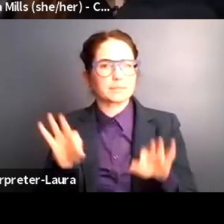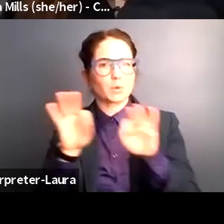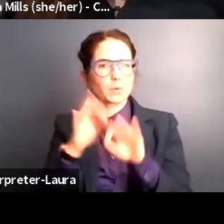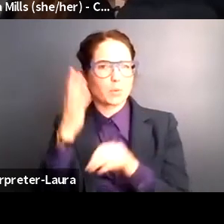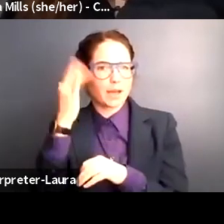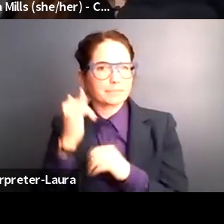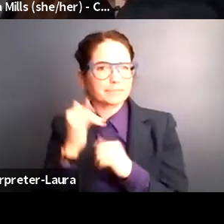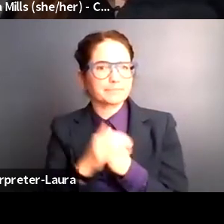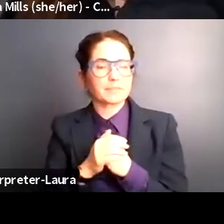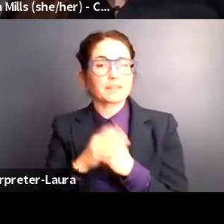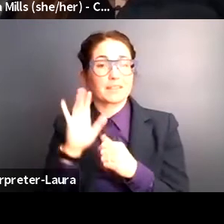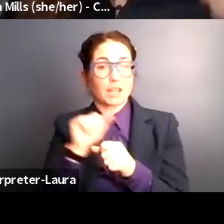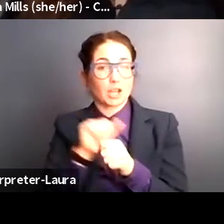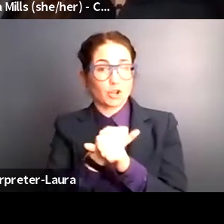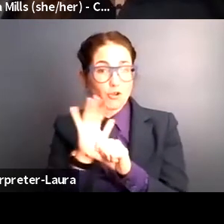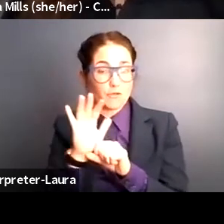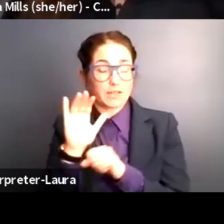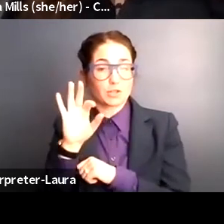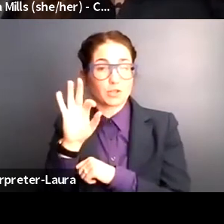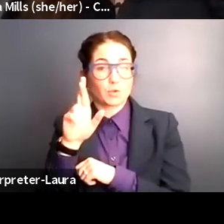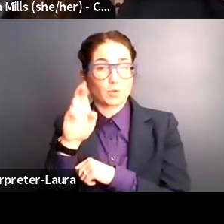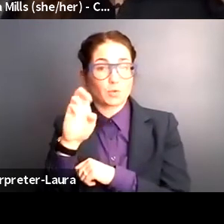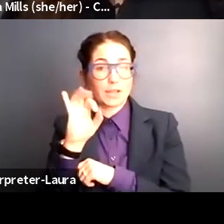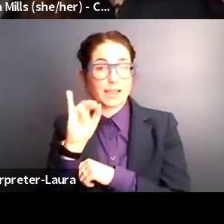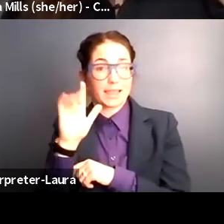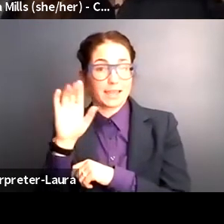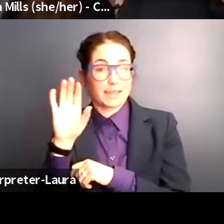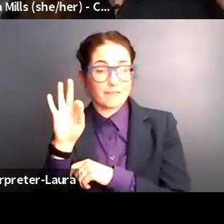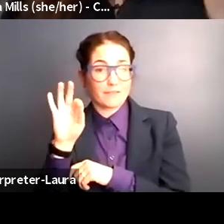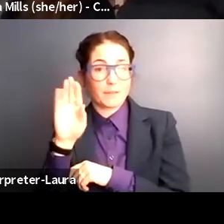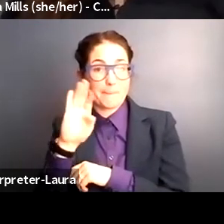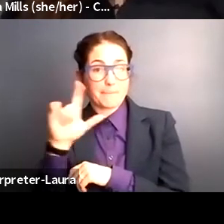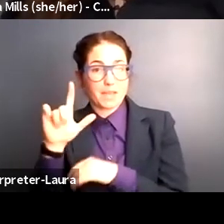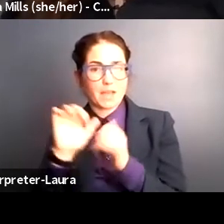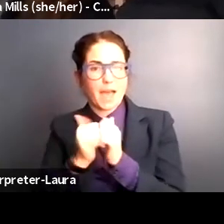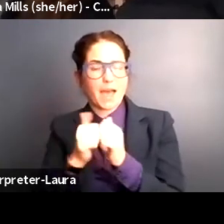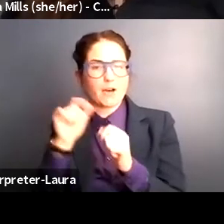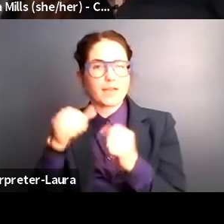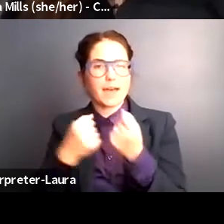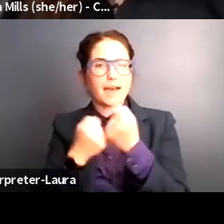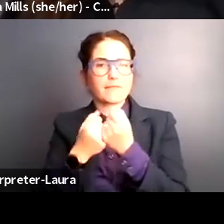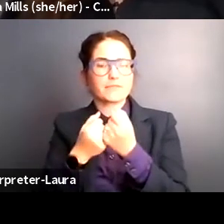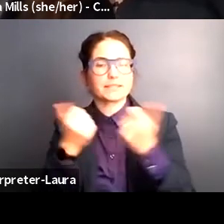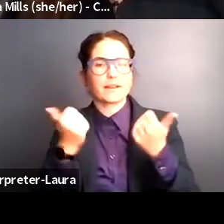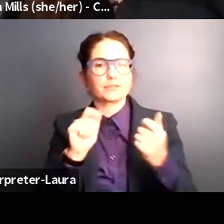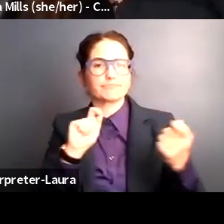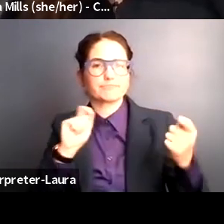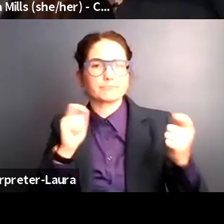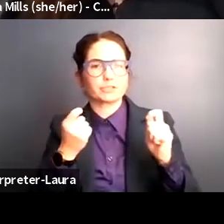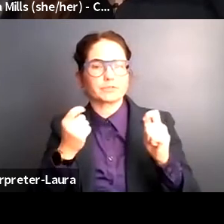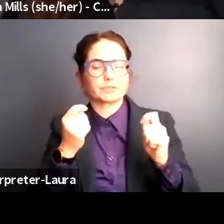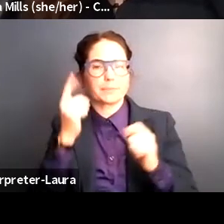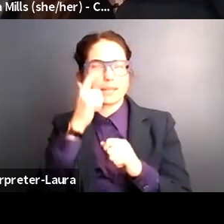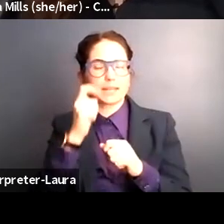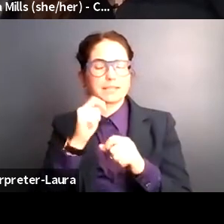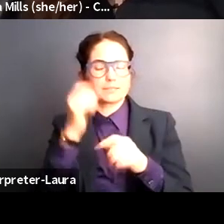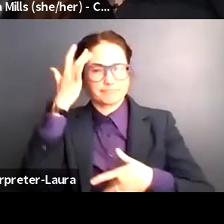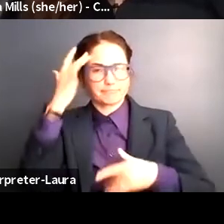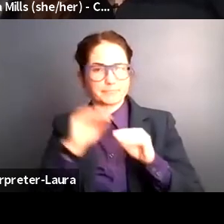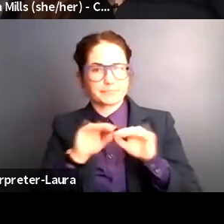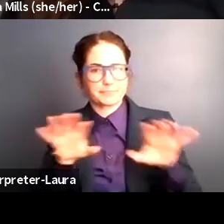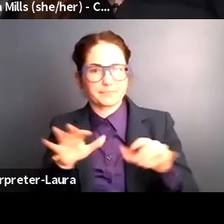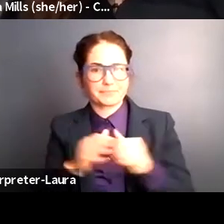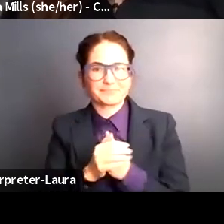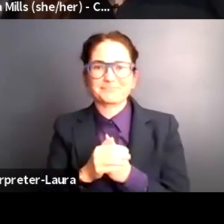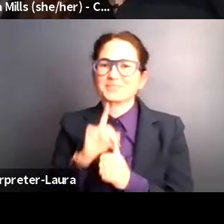the COVID relief bill, and how advocacy efforts have shifted due to the pandemic? Certainly, Von Tisha,